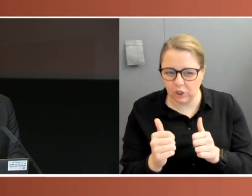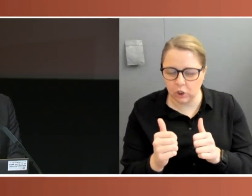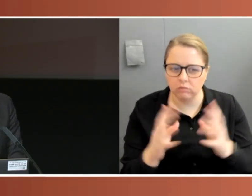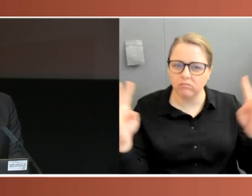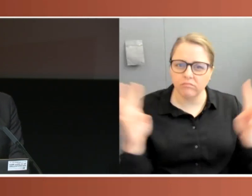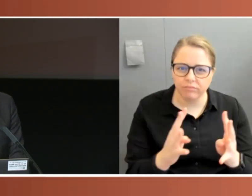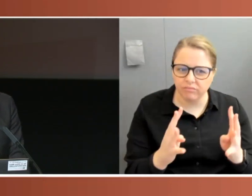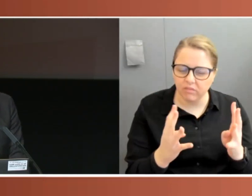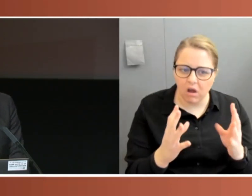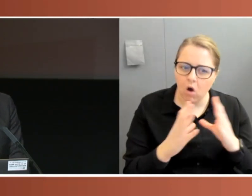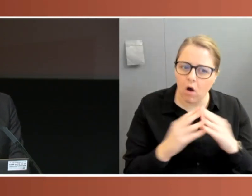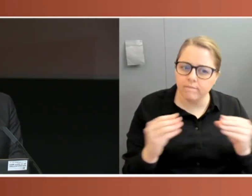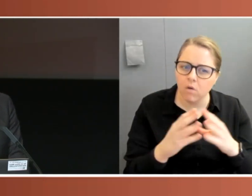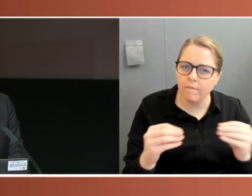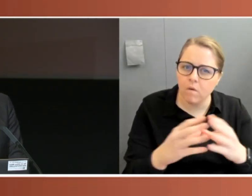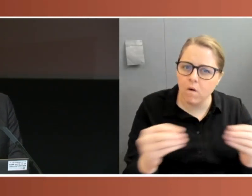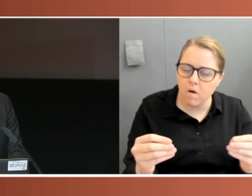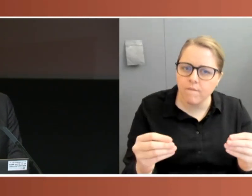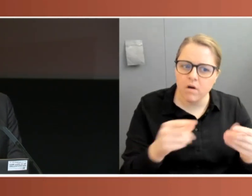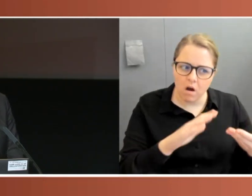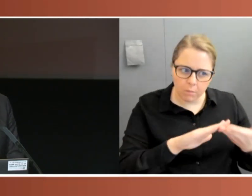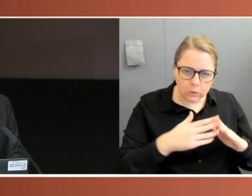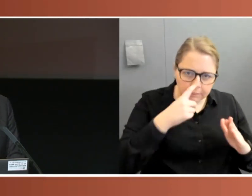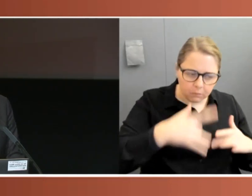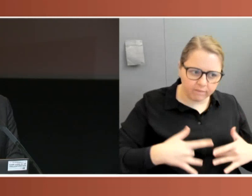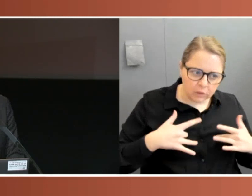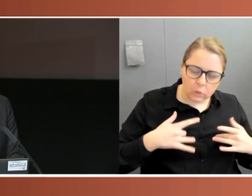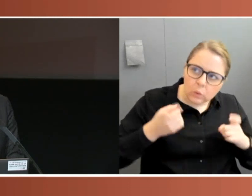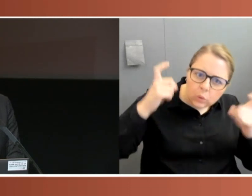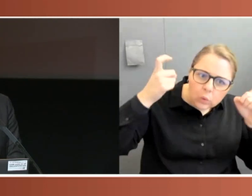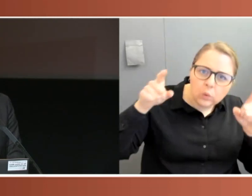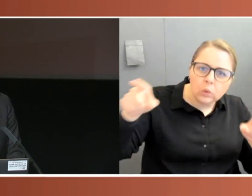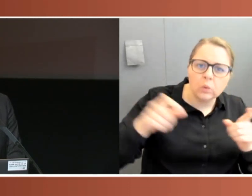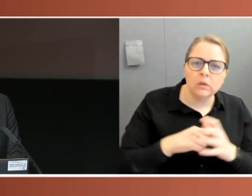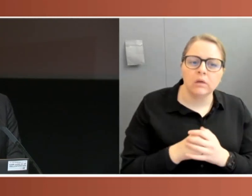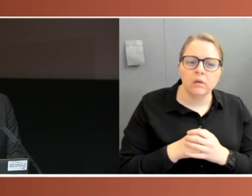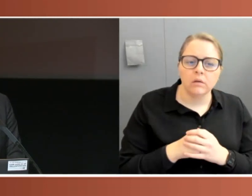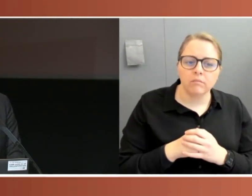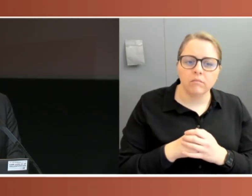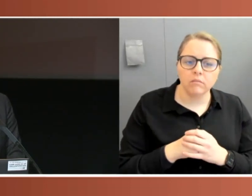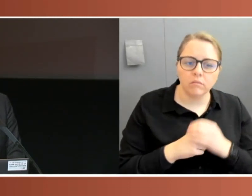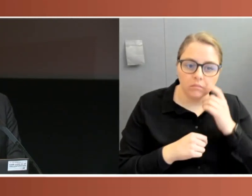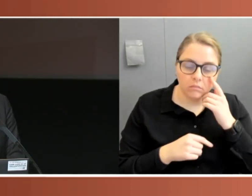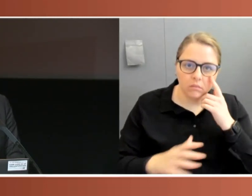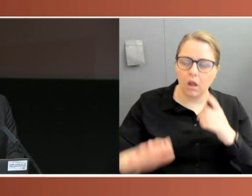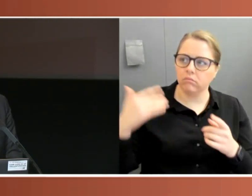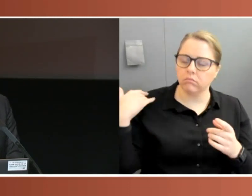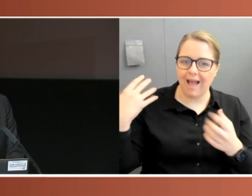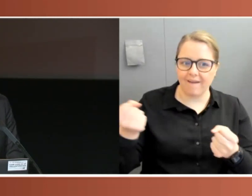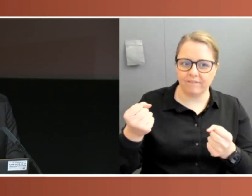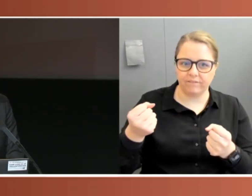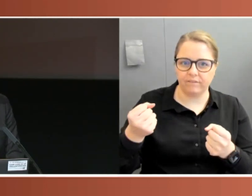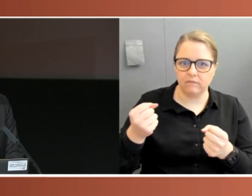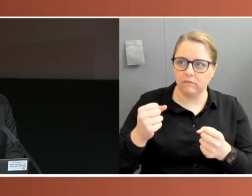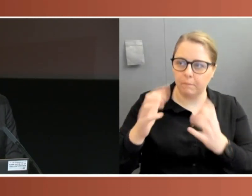strongly into community concern. A sense that politicians are exercising extraordinary unchecked powers that their elected representatives